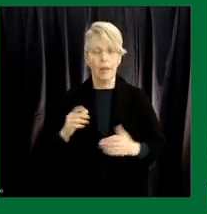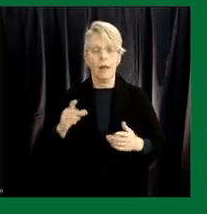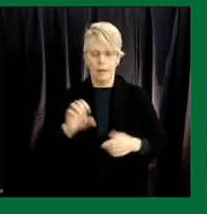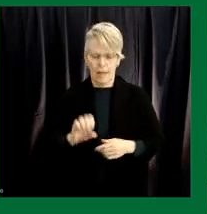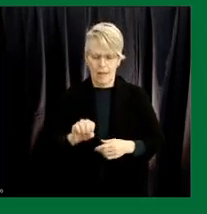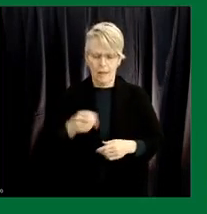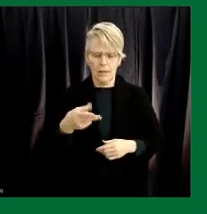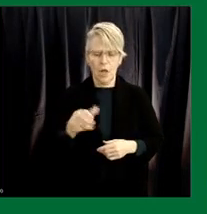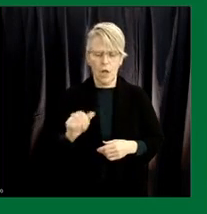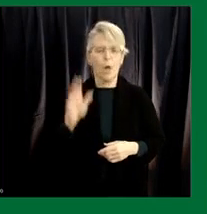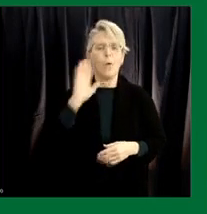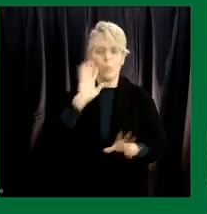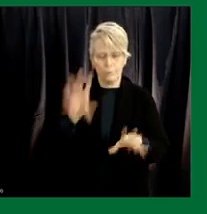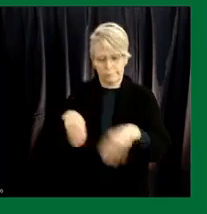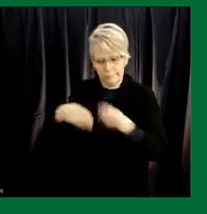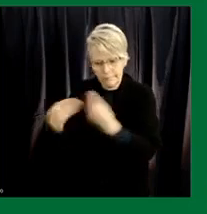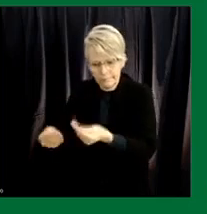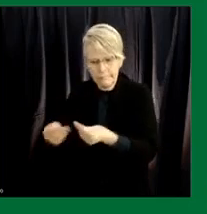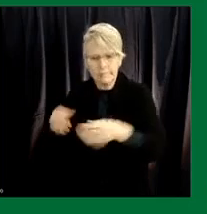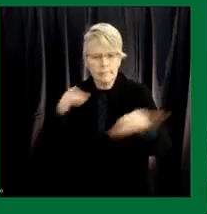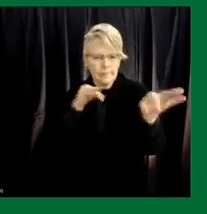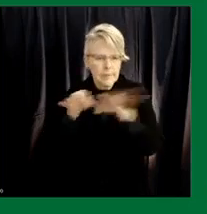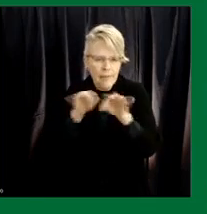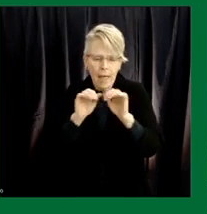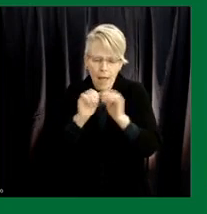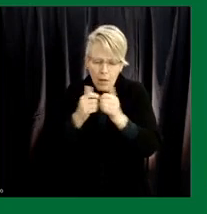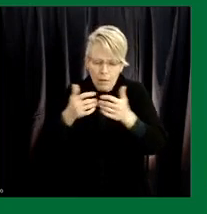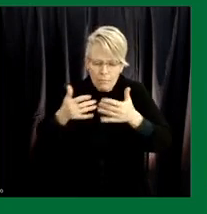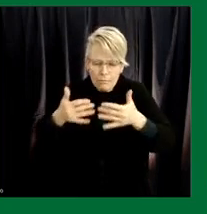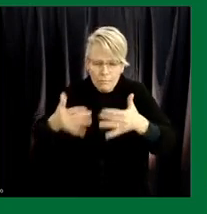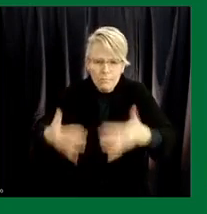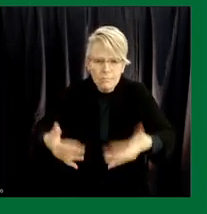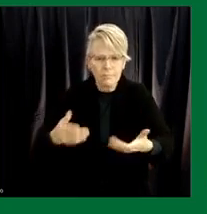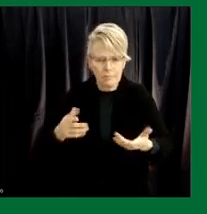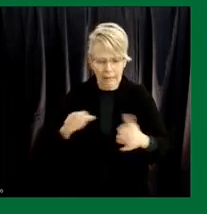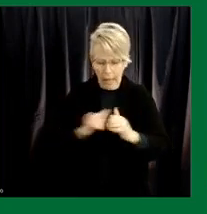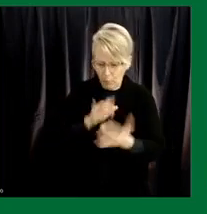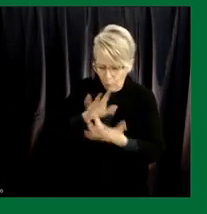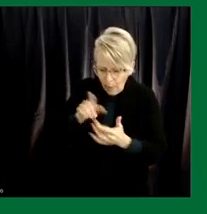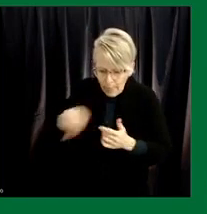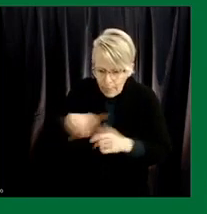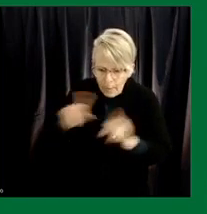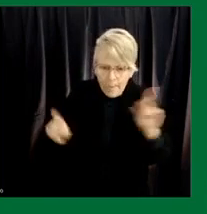you with the precise details on how and if those folks are being contacted